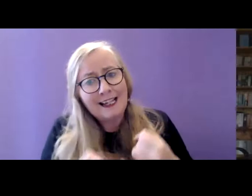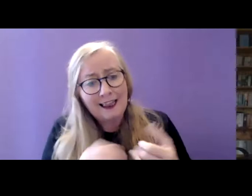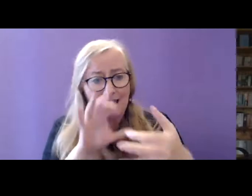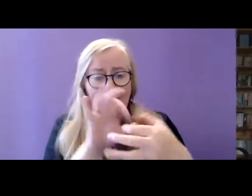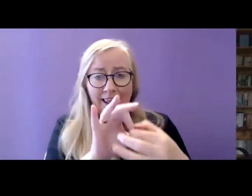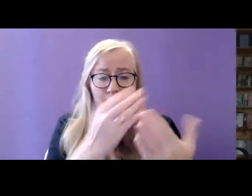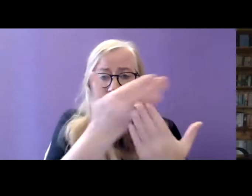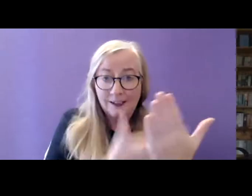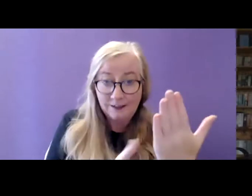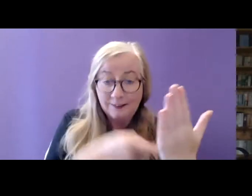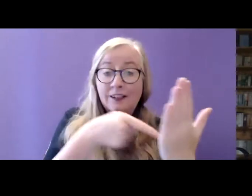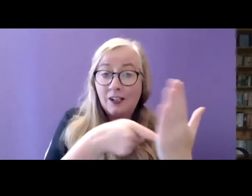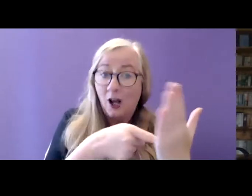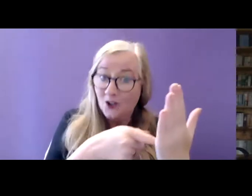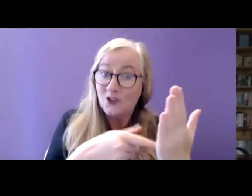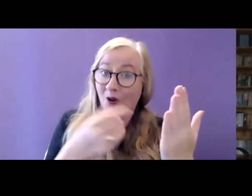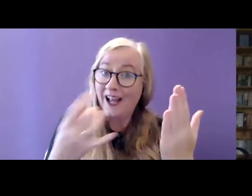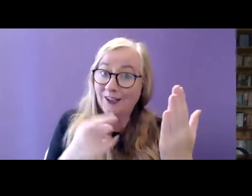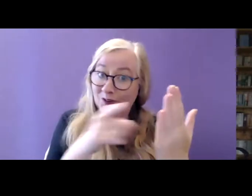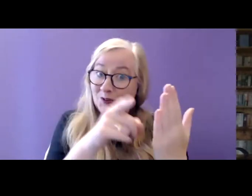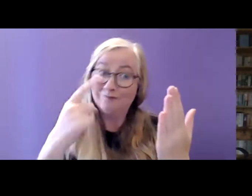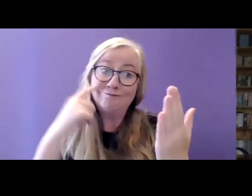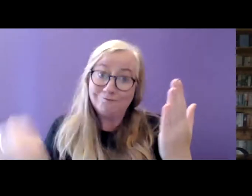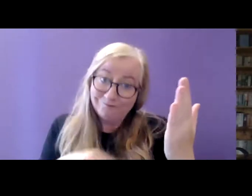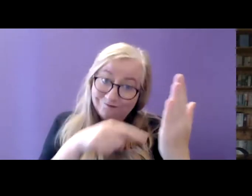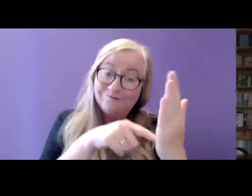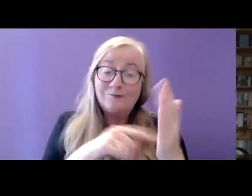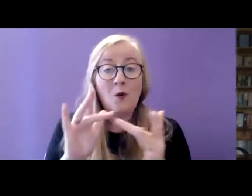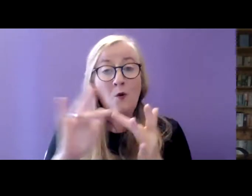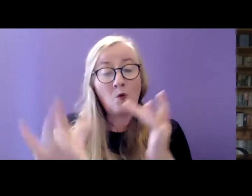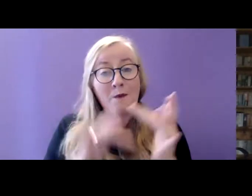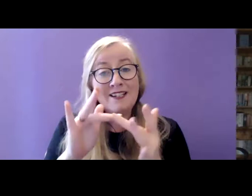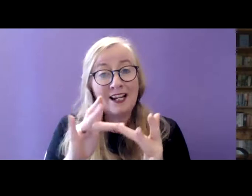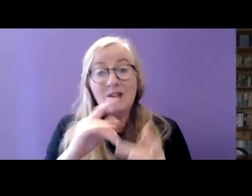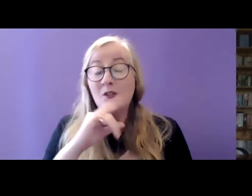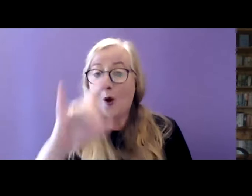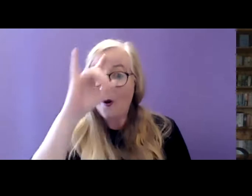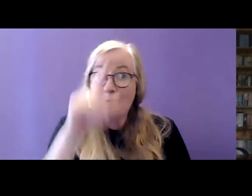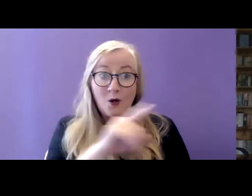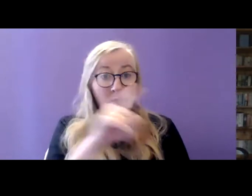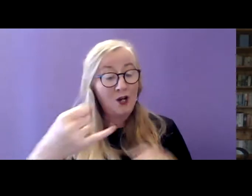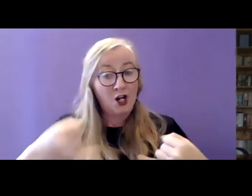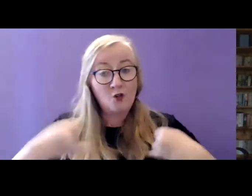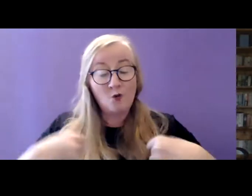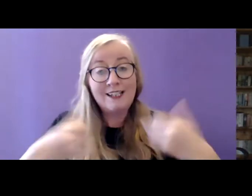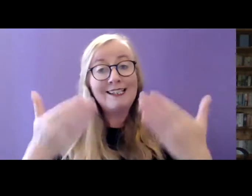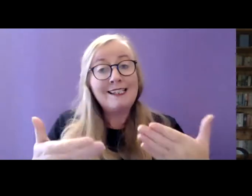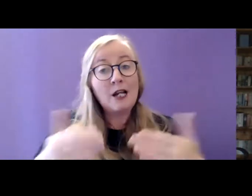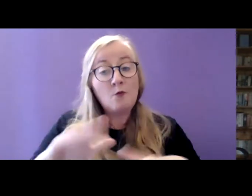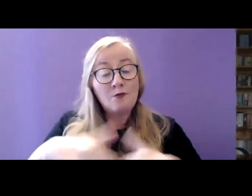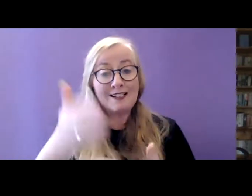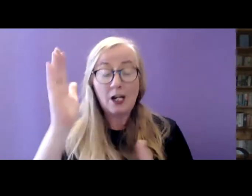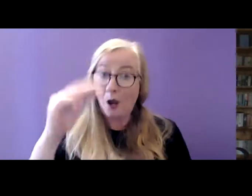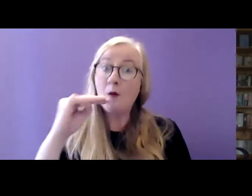we'd encourage you to visit our website. So I hope you all enjoy today's presentations on this important